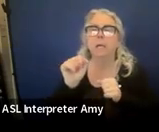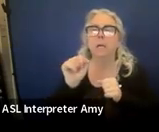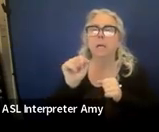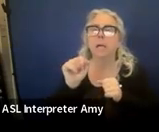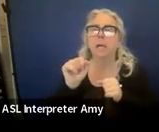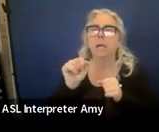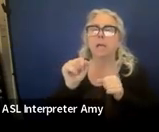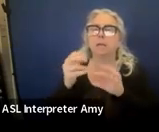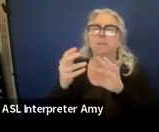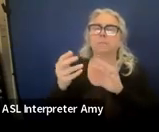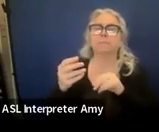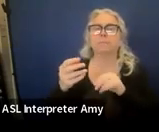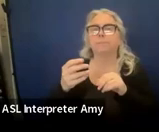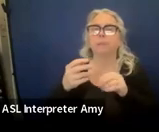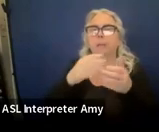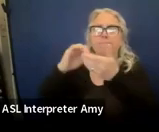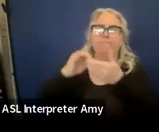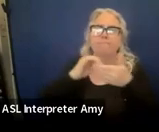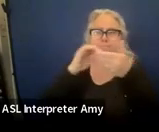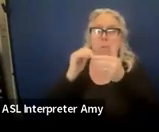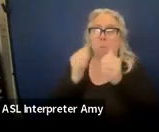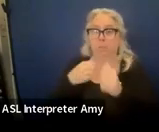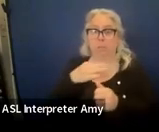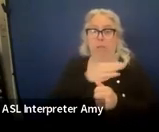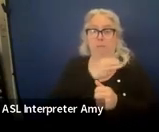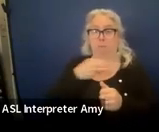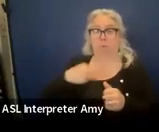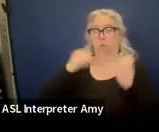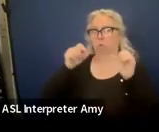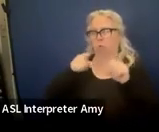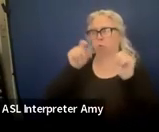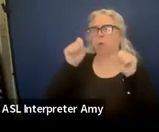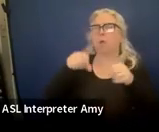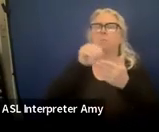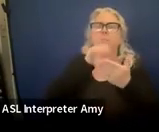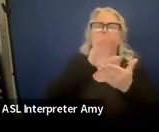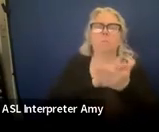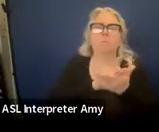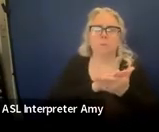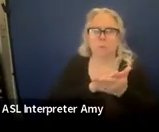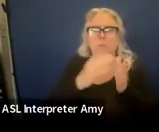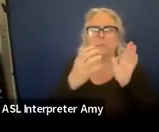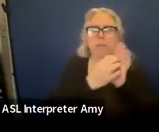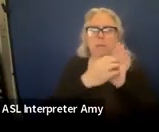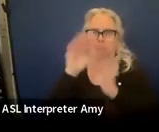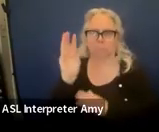collaboration between staff members, you can document that in Section 6.